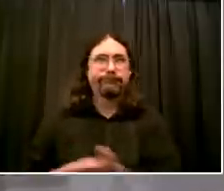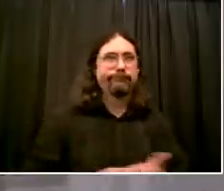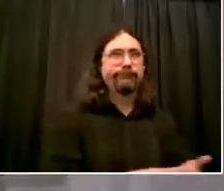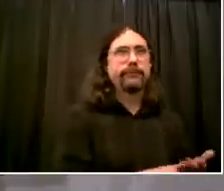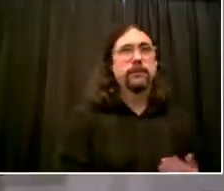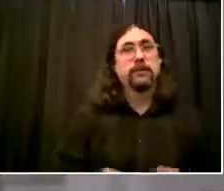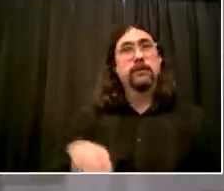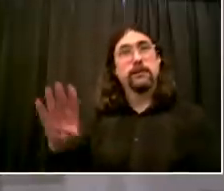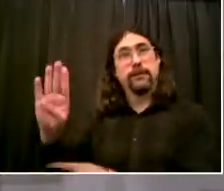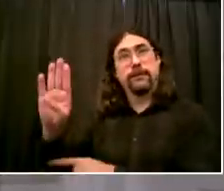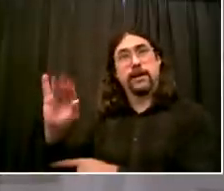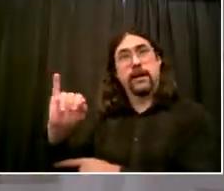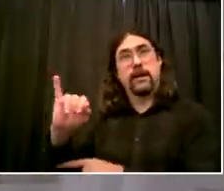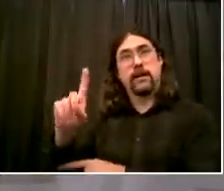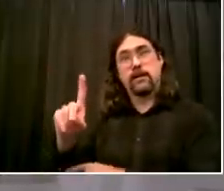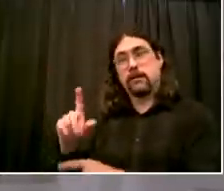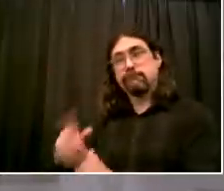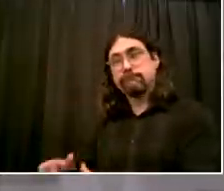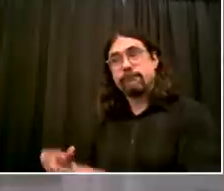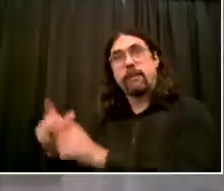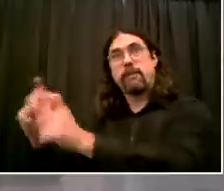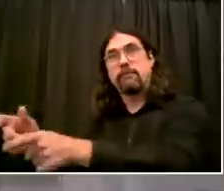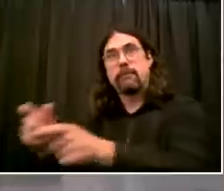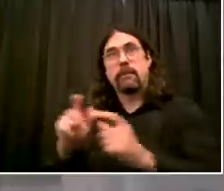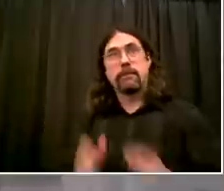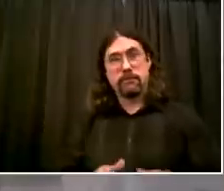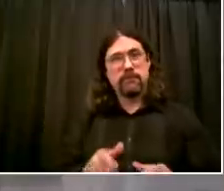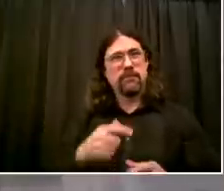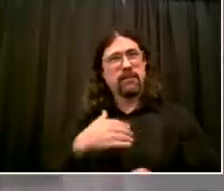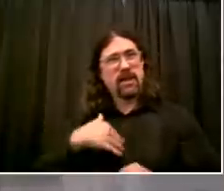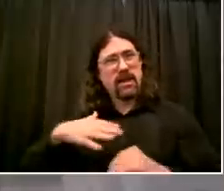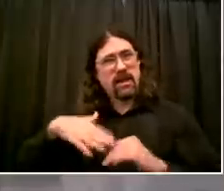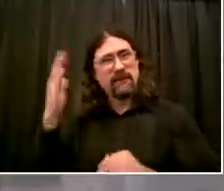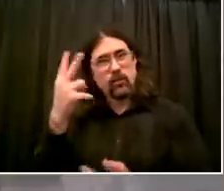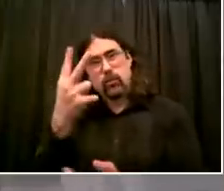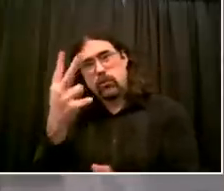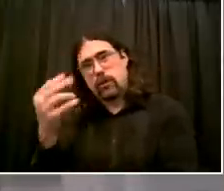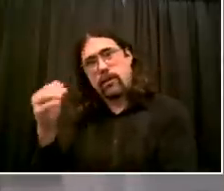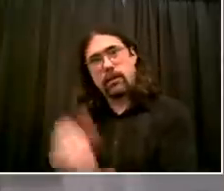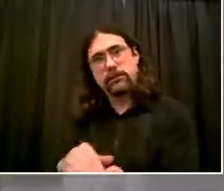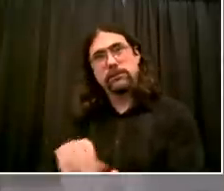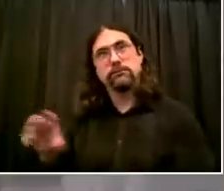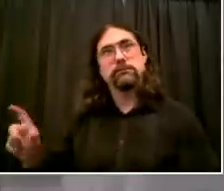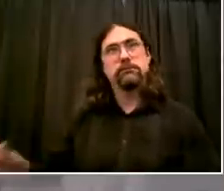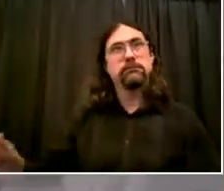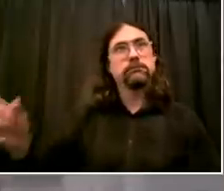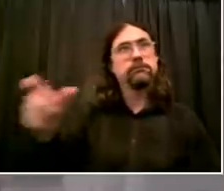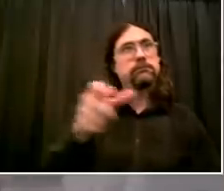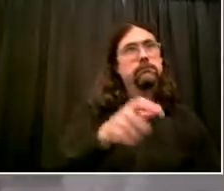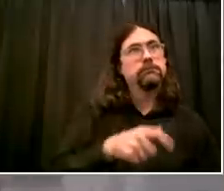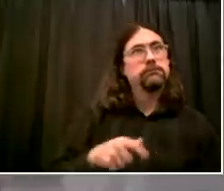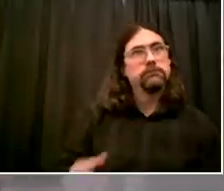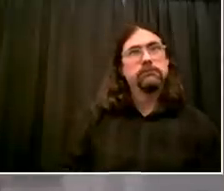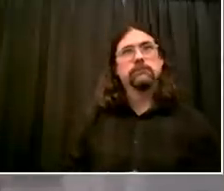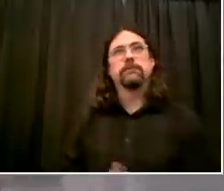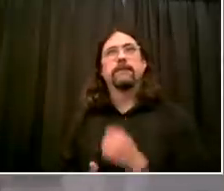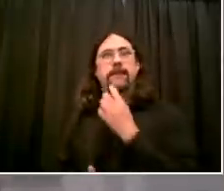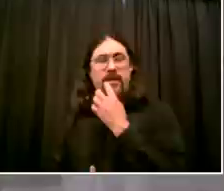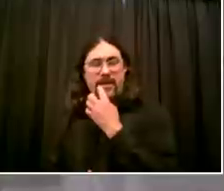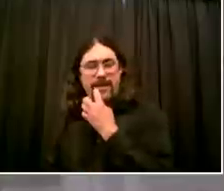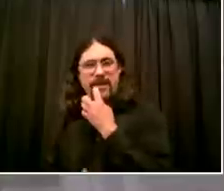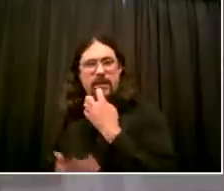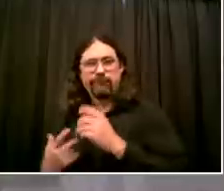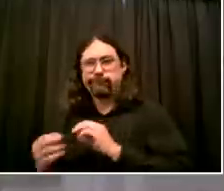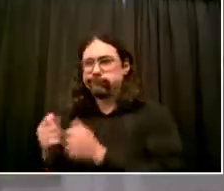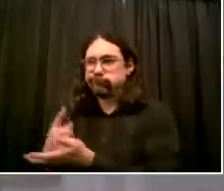updated with the information. So look, we know, as the mayor said, this is a personal decision. is a business-by-business decision. But we're here to help